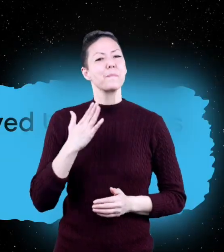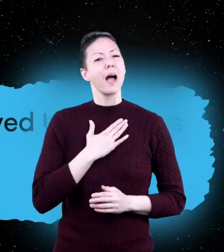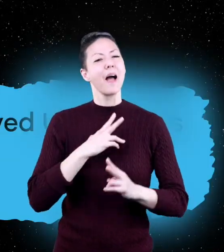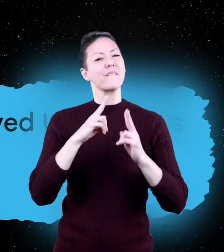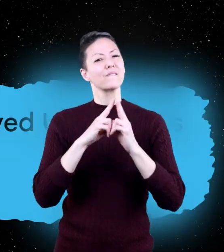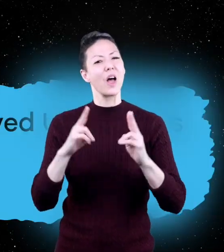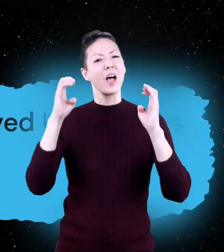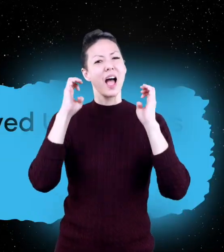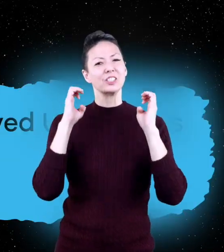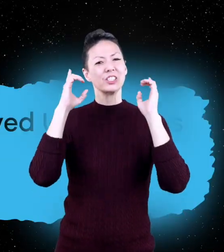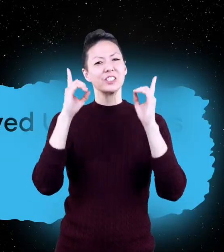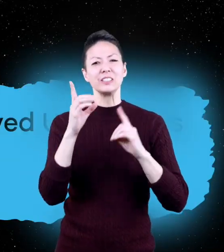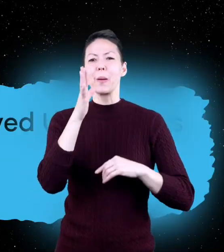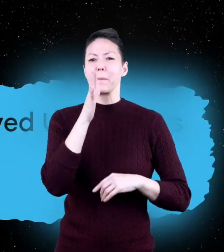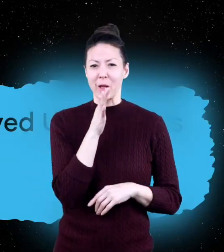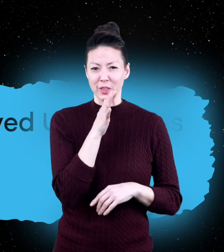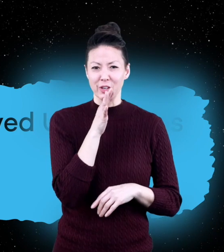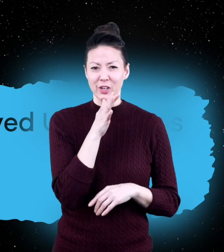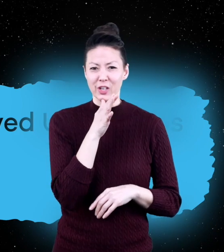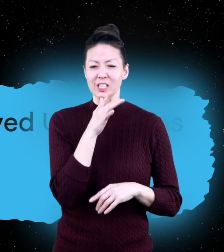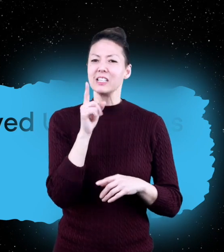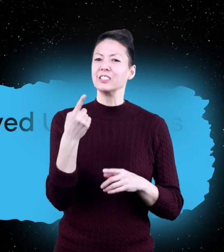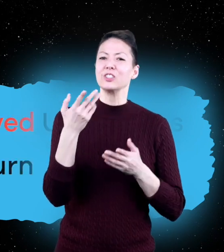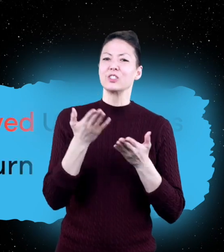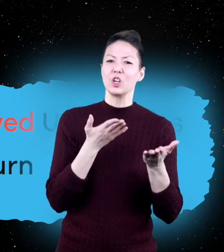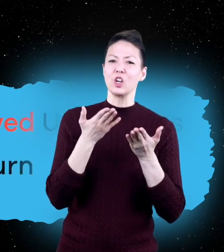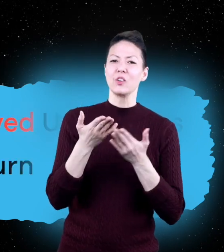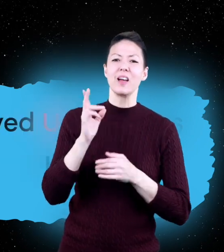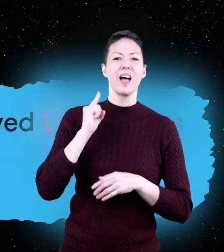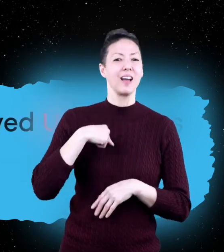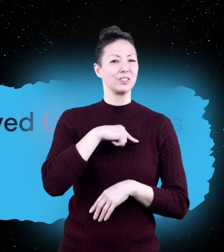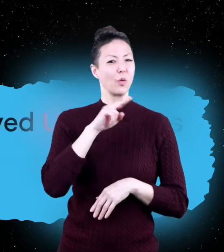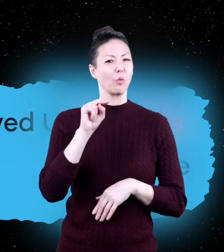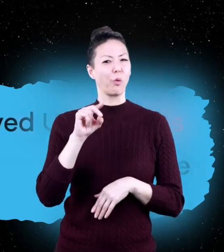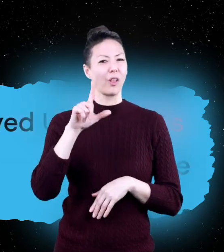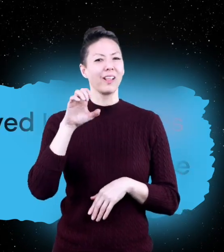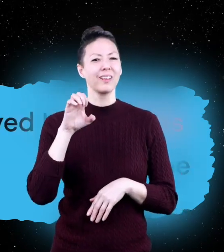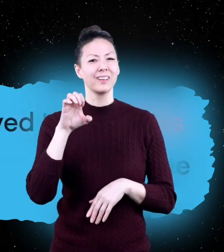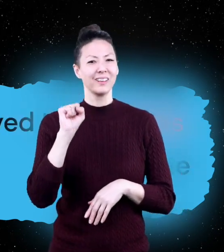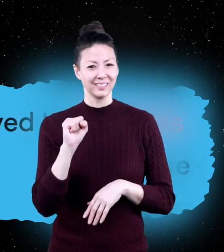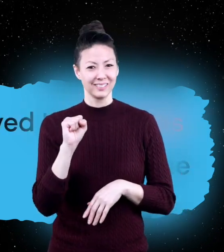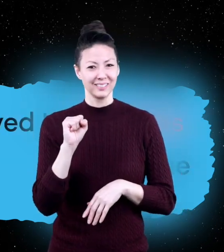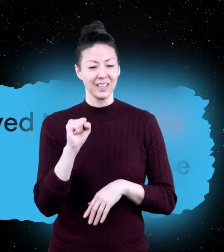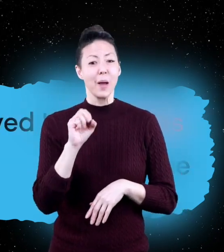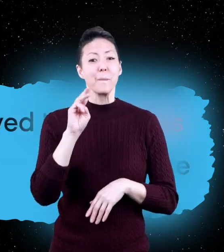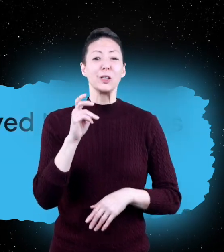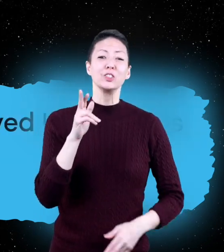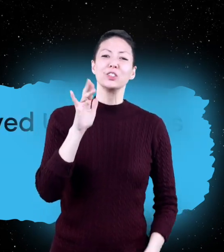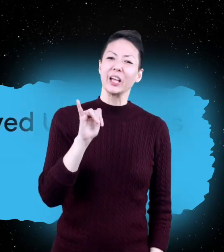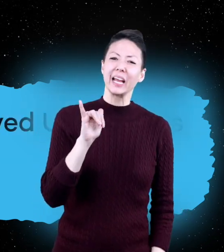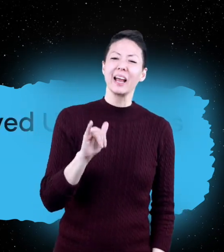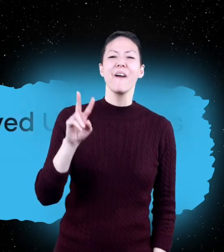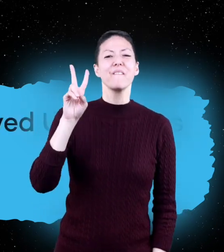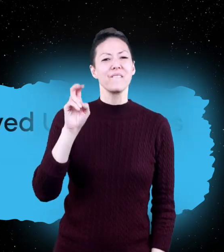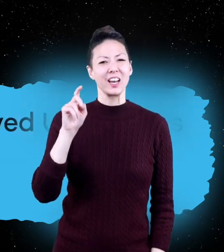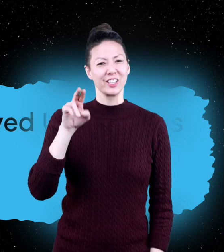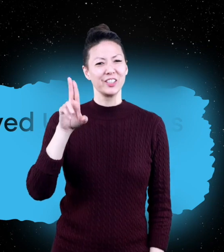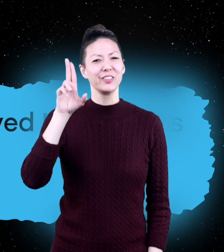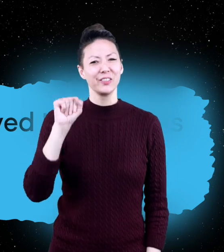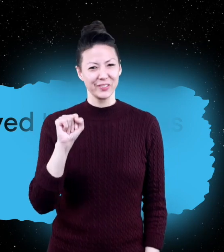My very educated mother just served us noodles. Mercury,